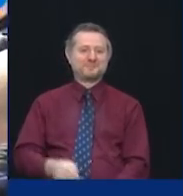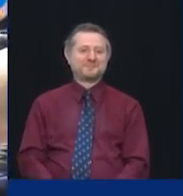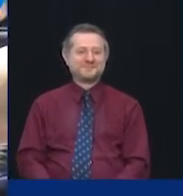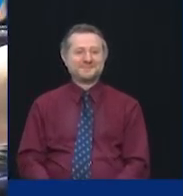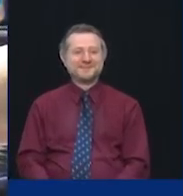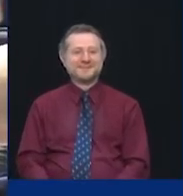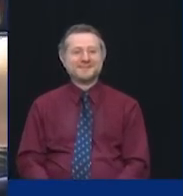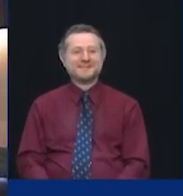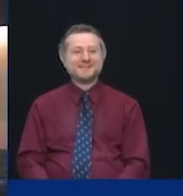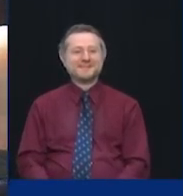Okay. One, two,